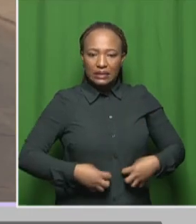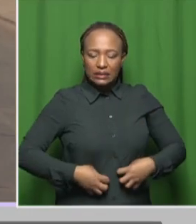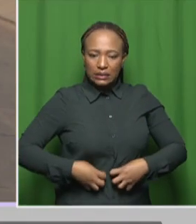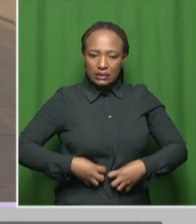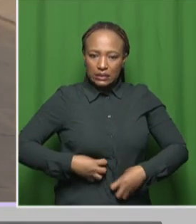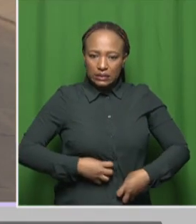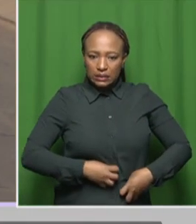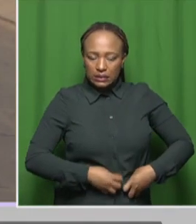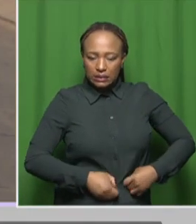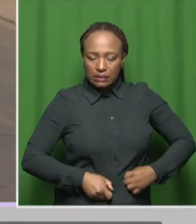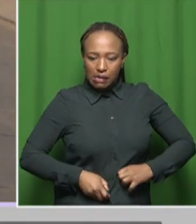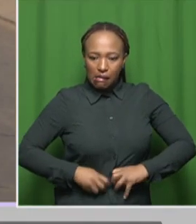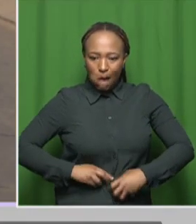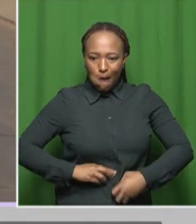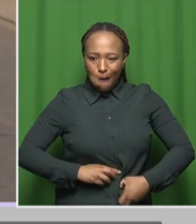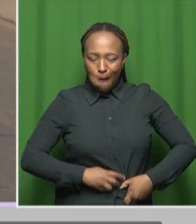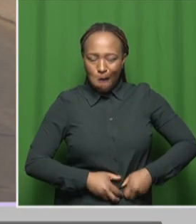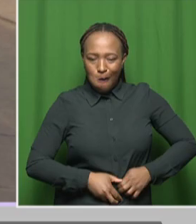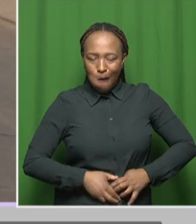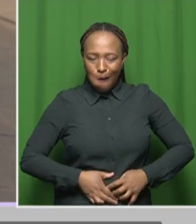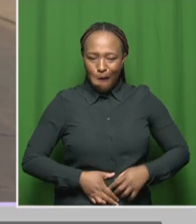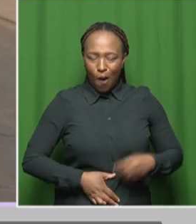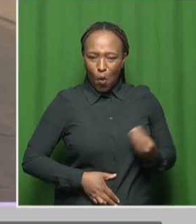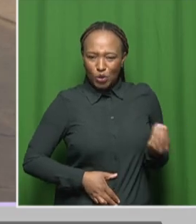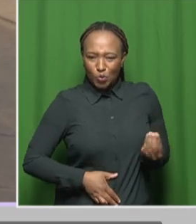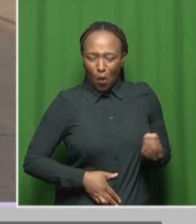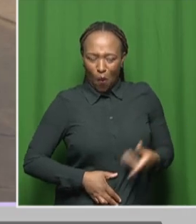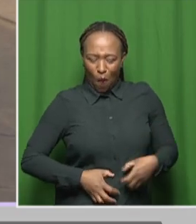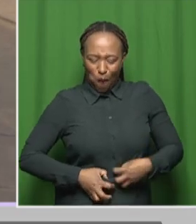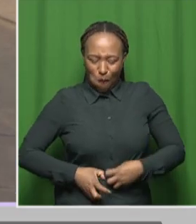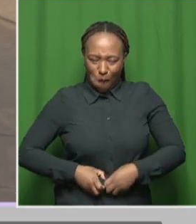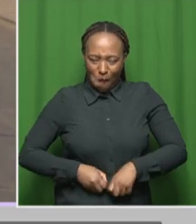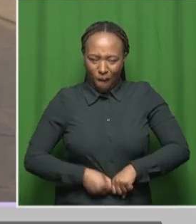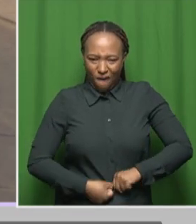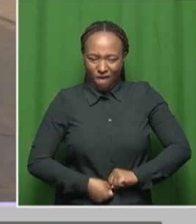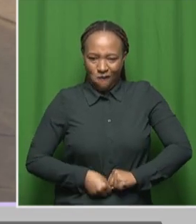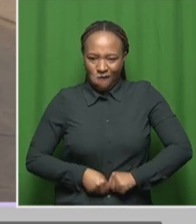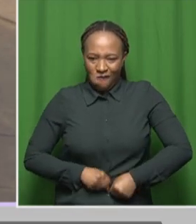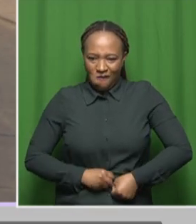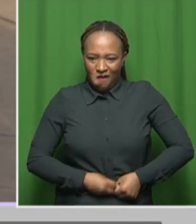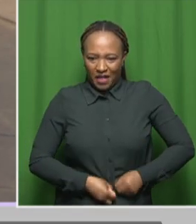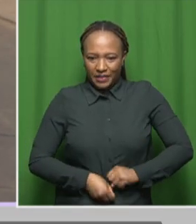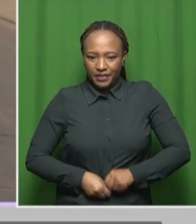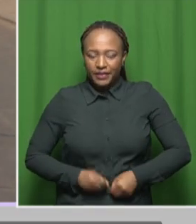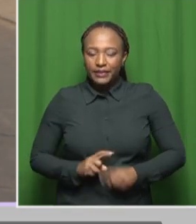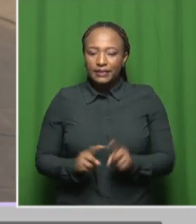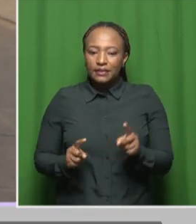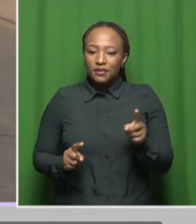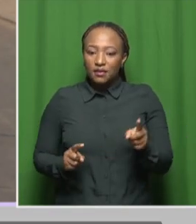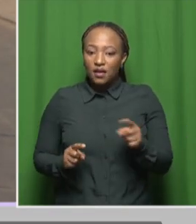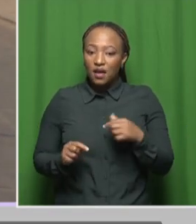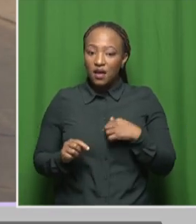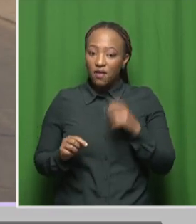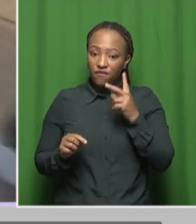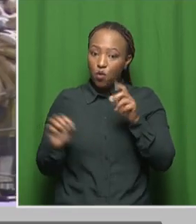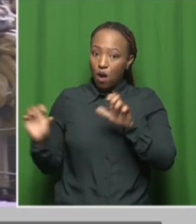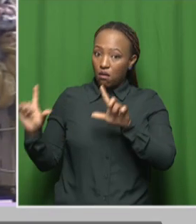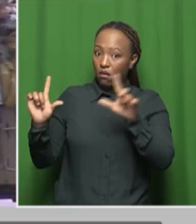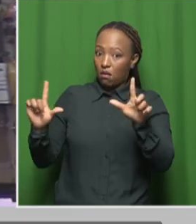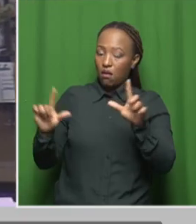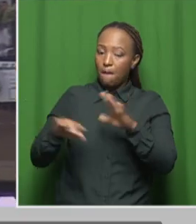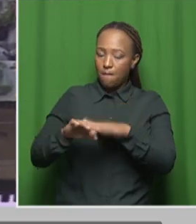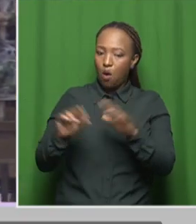pains. Well, as for our viewers, they can just stay tuned for more.